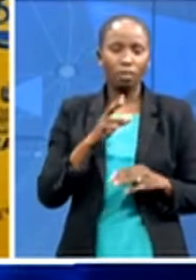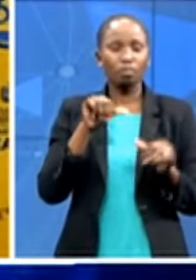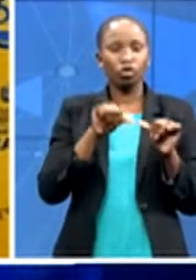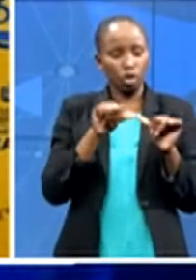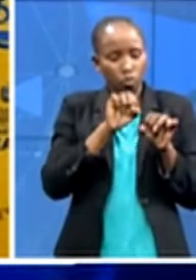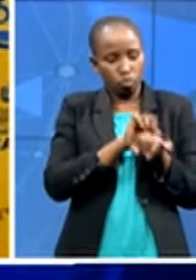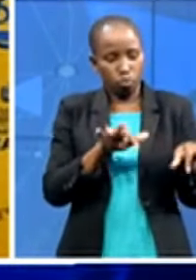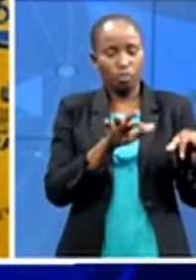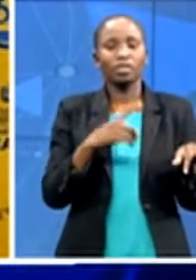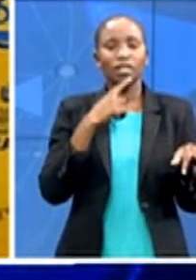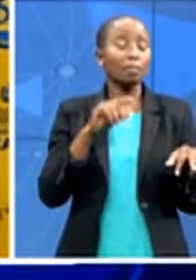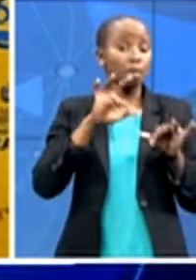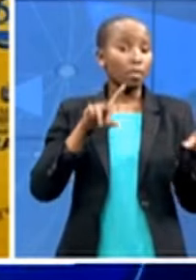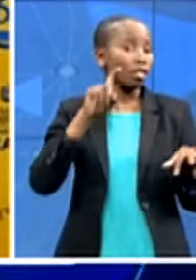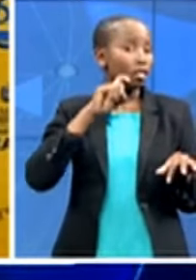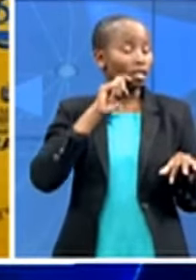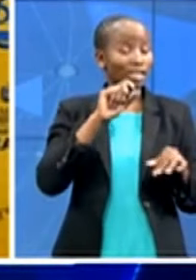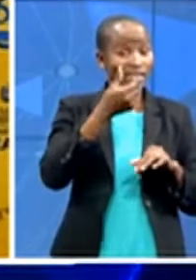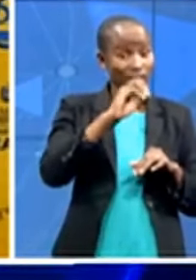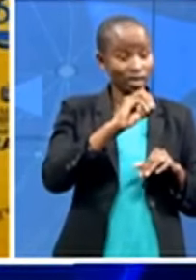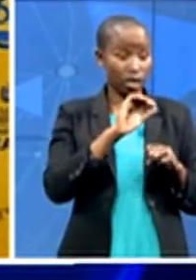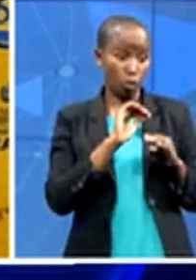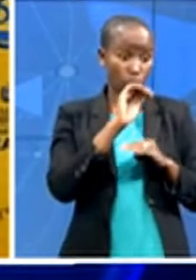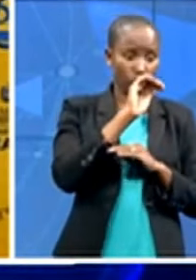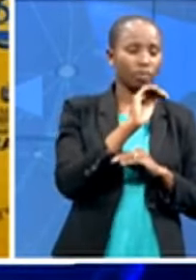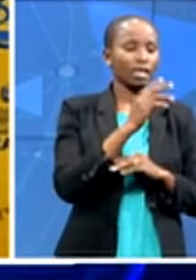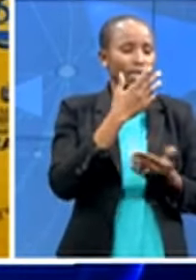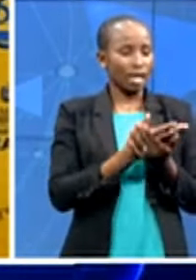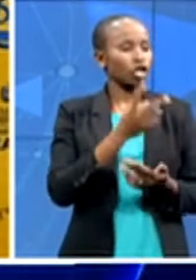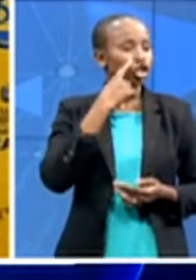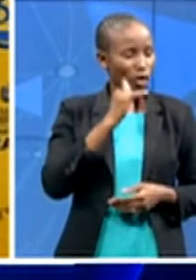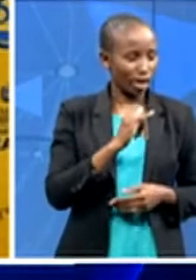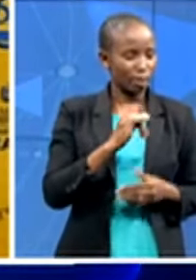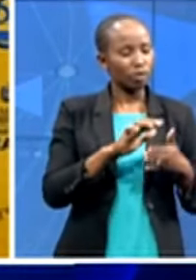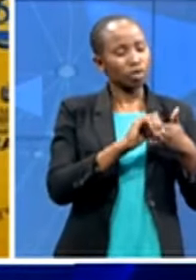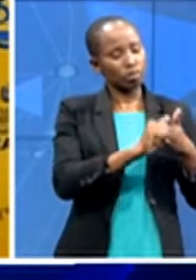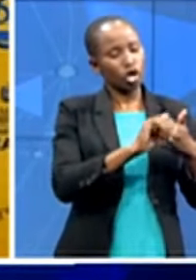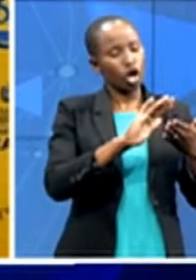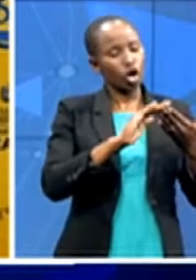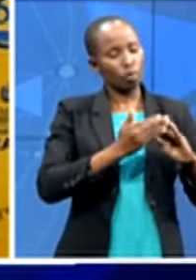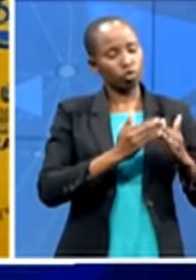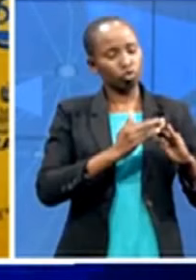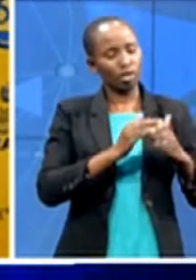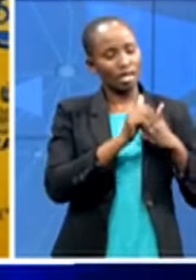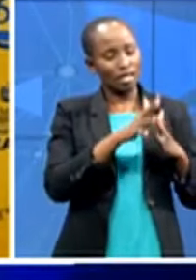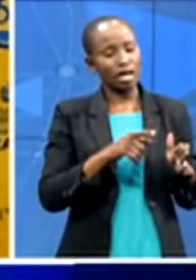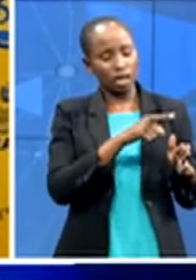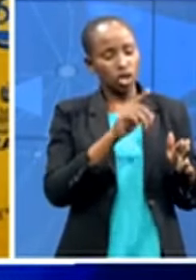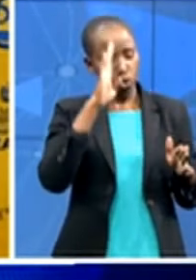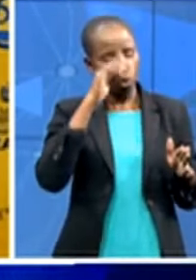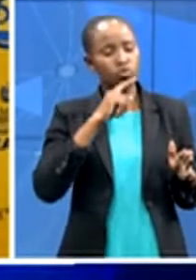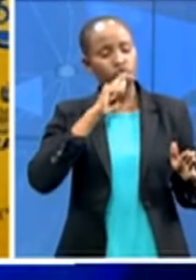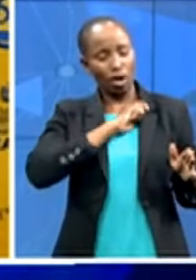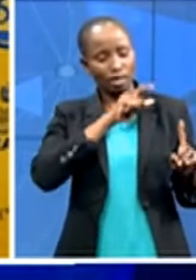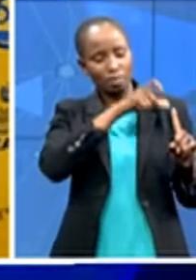try to look at who are the community leaders that inspire them that they look after them and we realize that our churches our